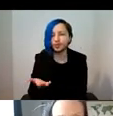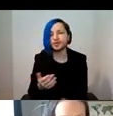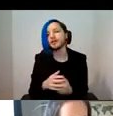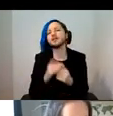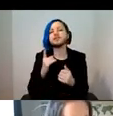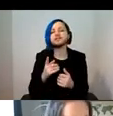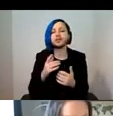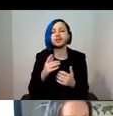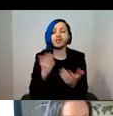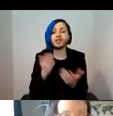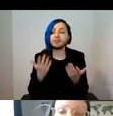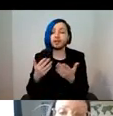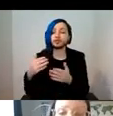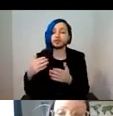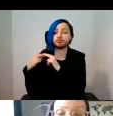institutional practice.